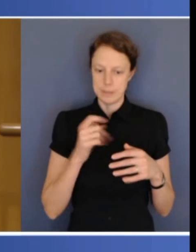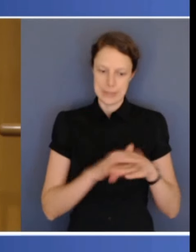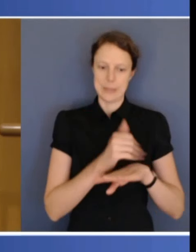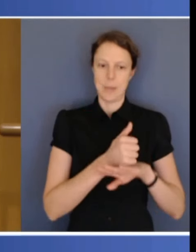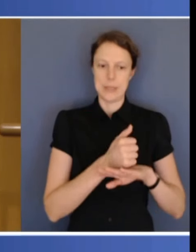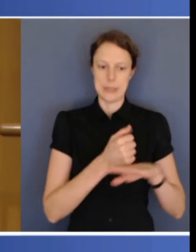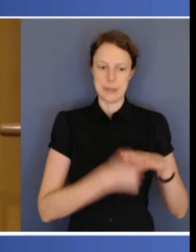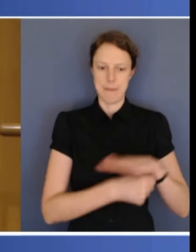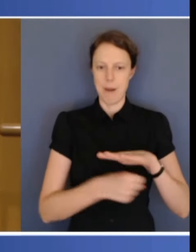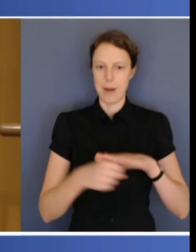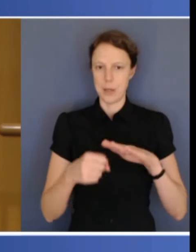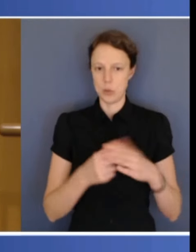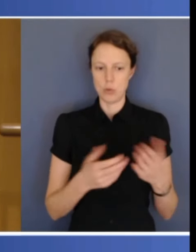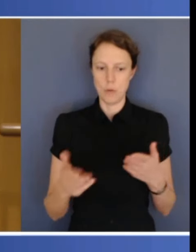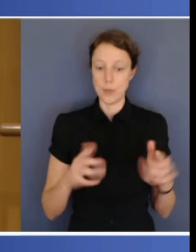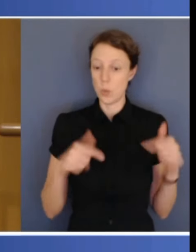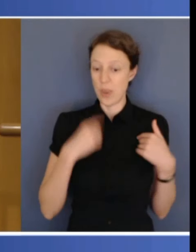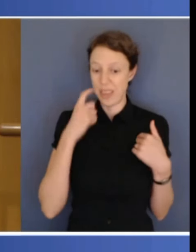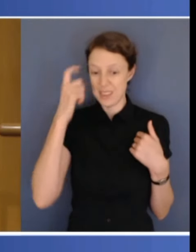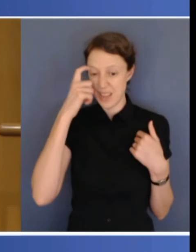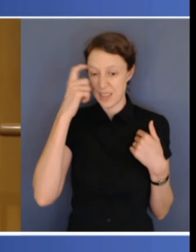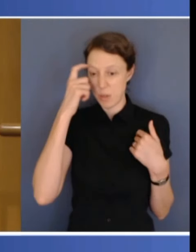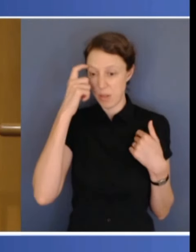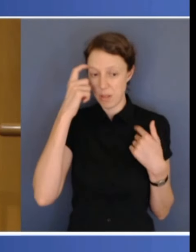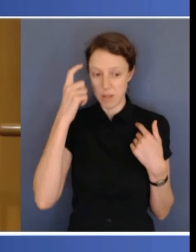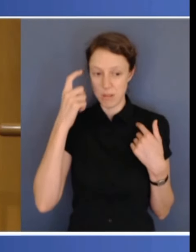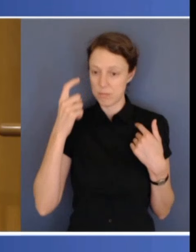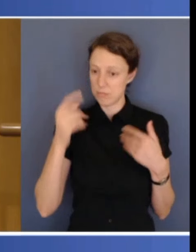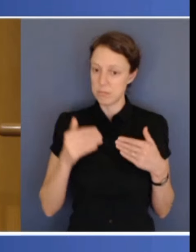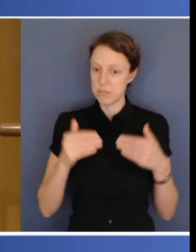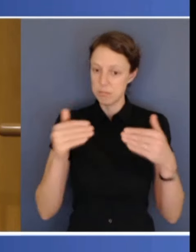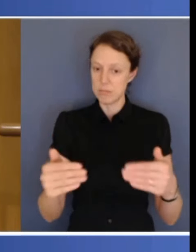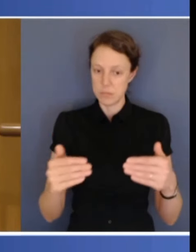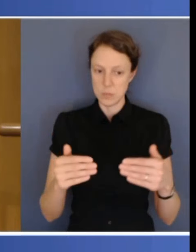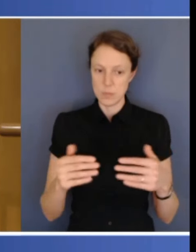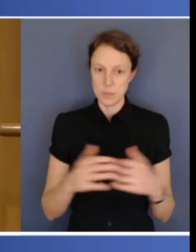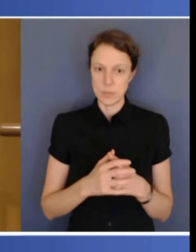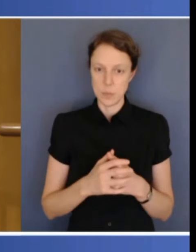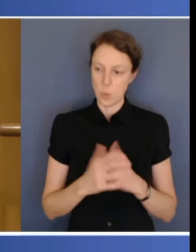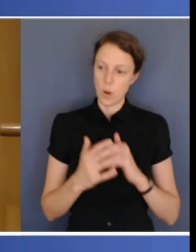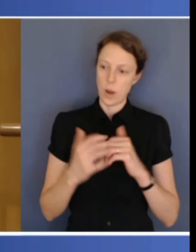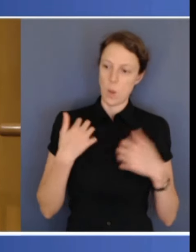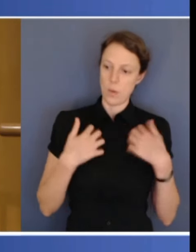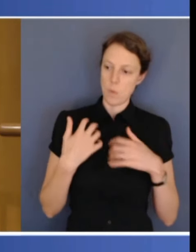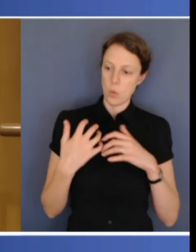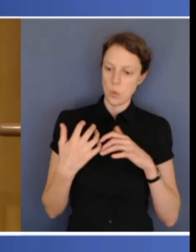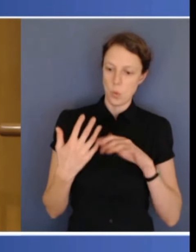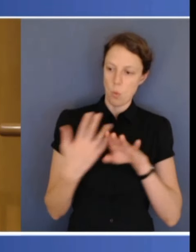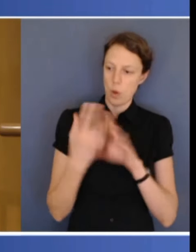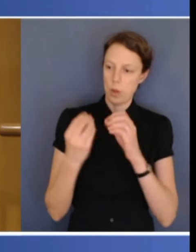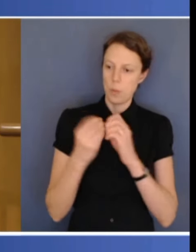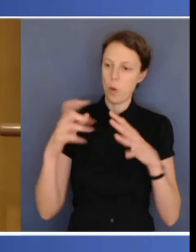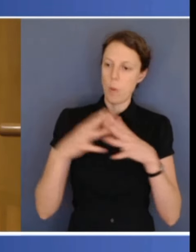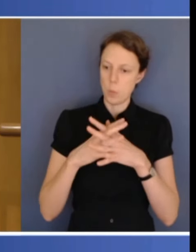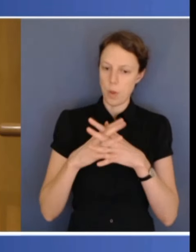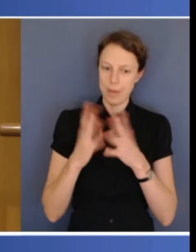So we think it's a sensible way to go and we're looking forward to working with the Commonwealth in relation to the design of the foundational services